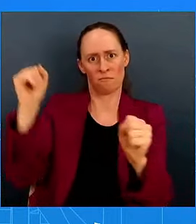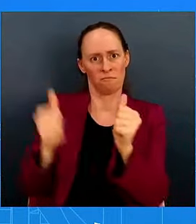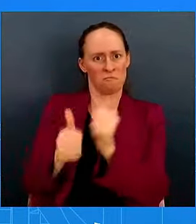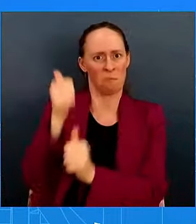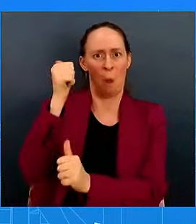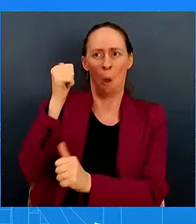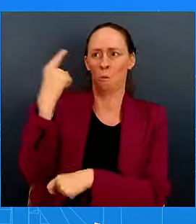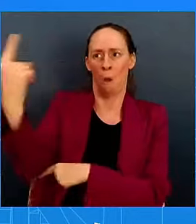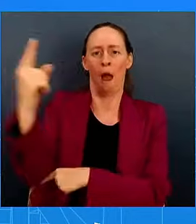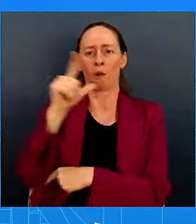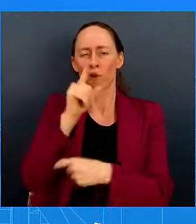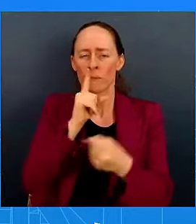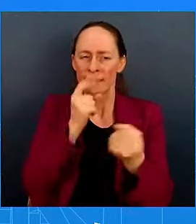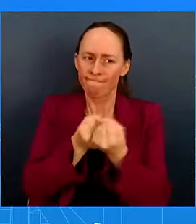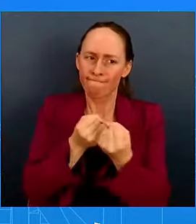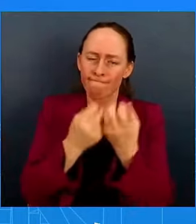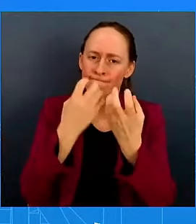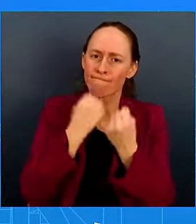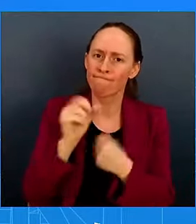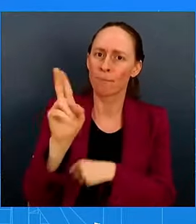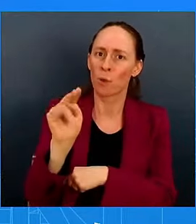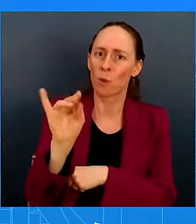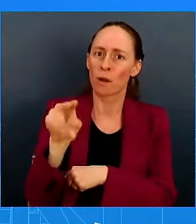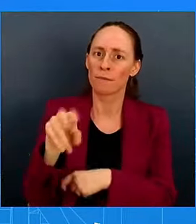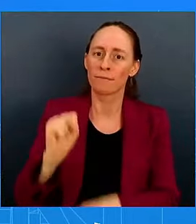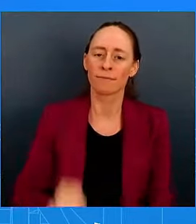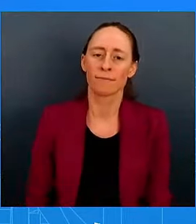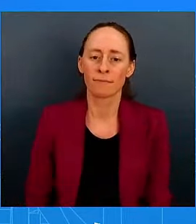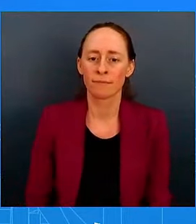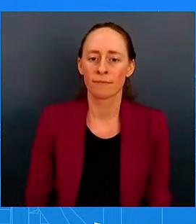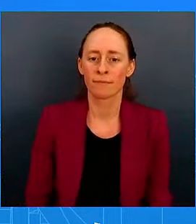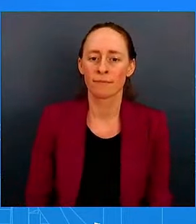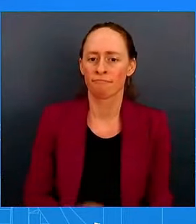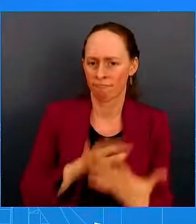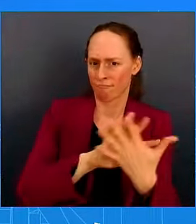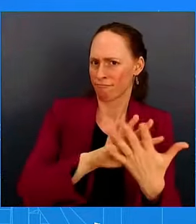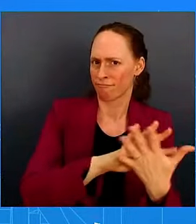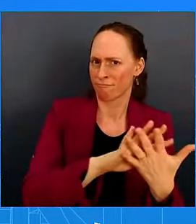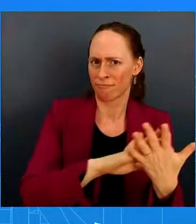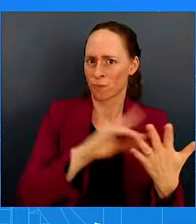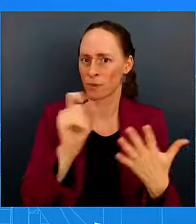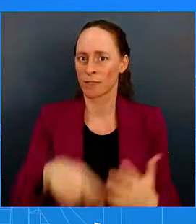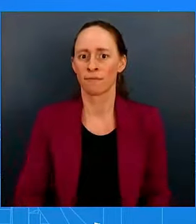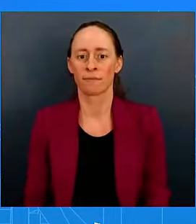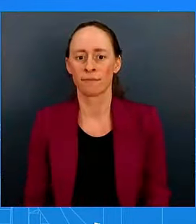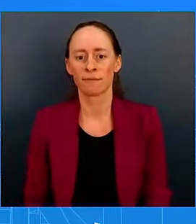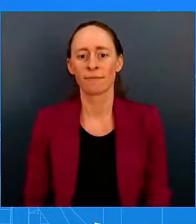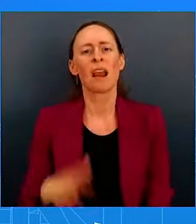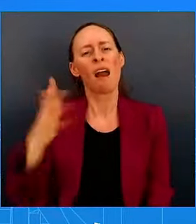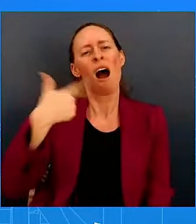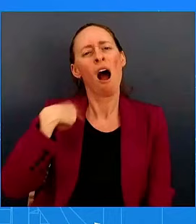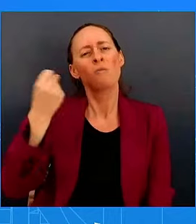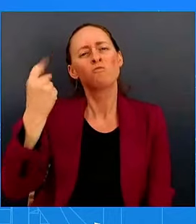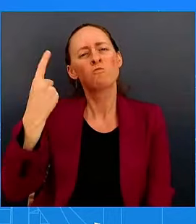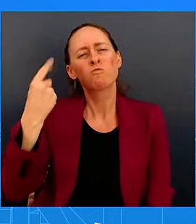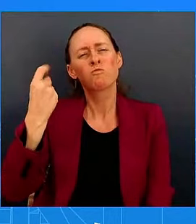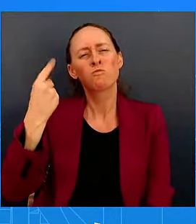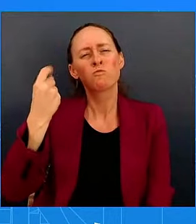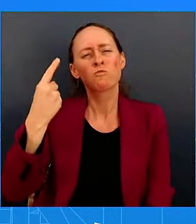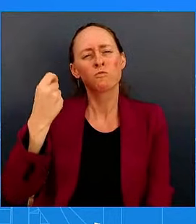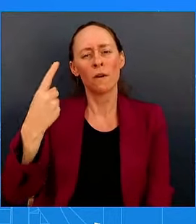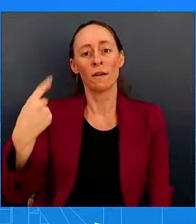-polled President Biden when he was I hear you. I hear – I mean, we're talking about – How does that reflect on the administration's We're talking about one